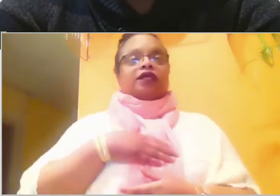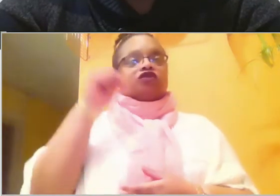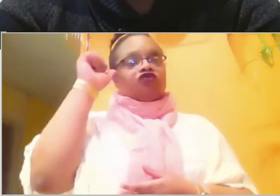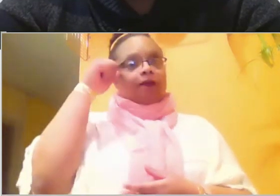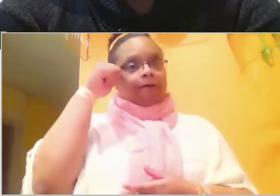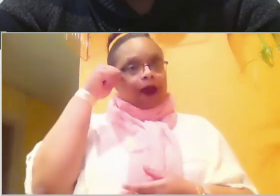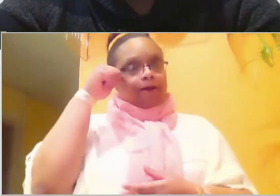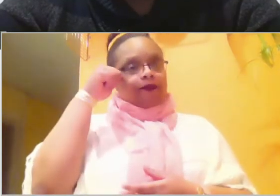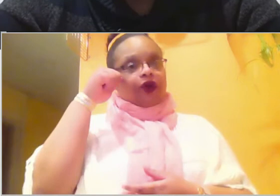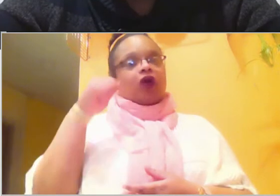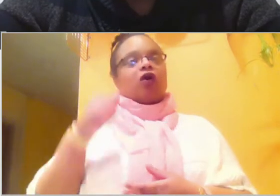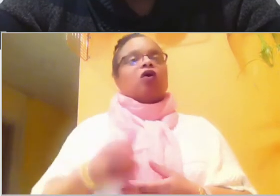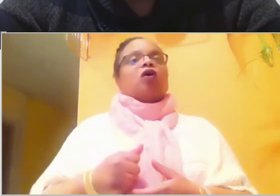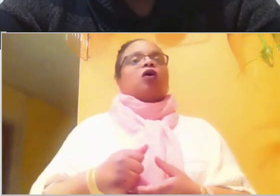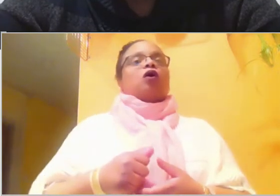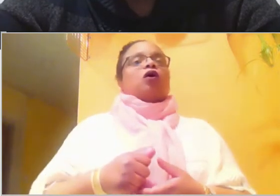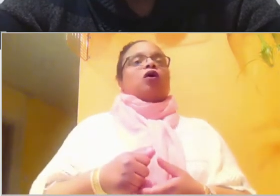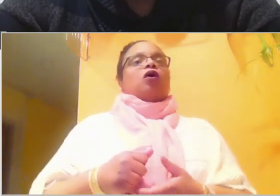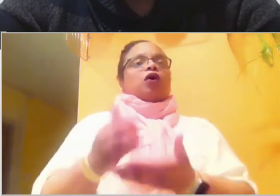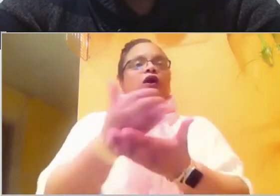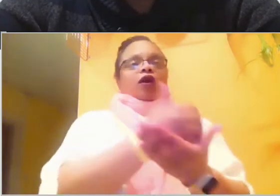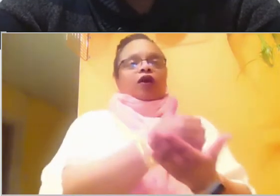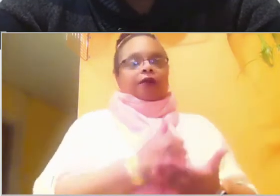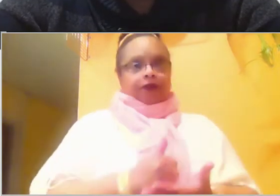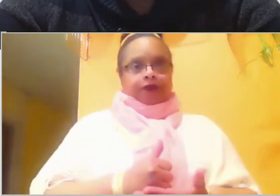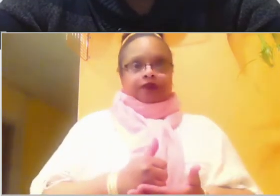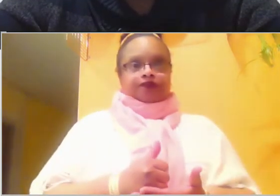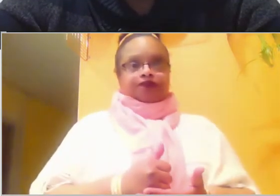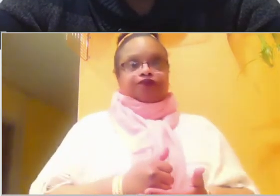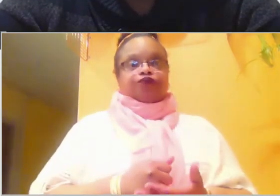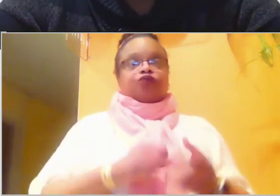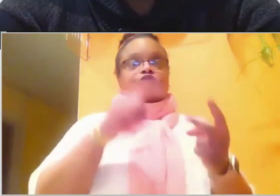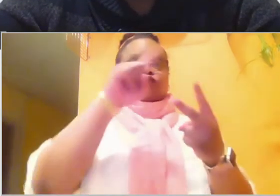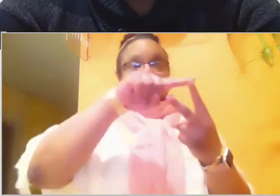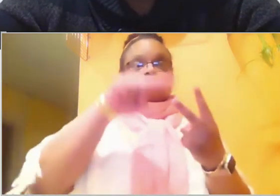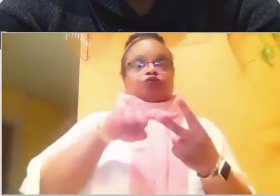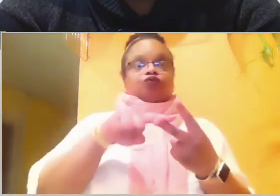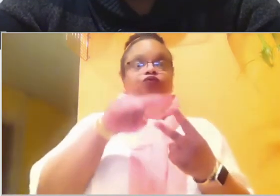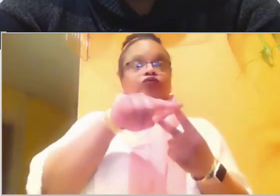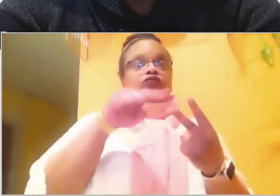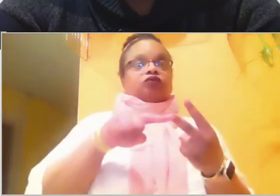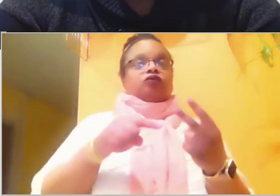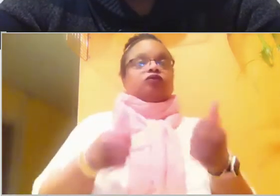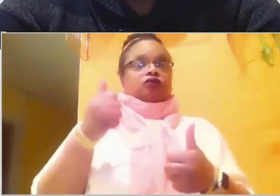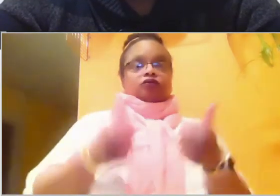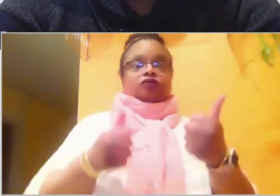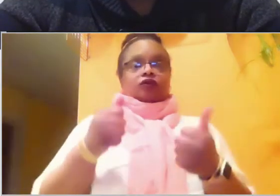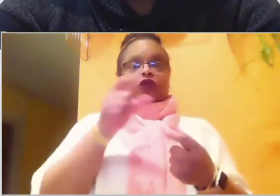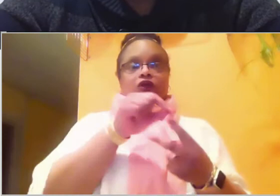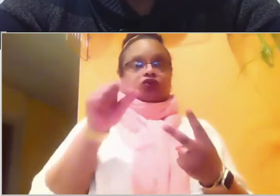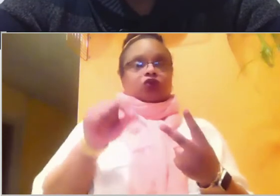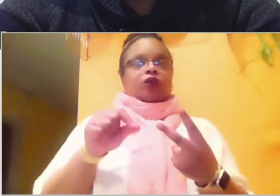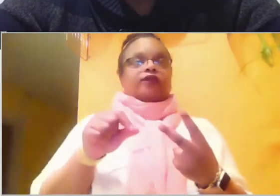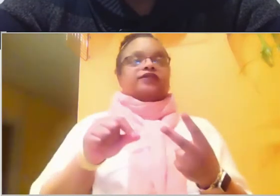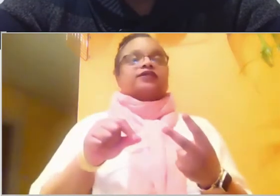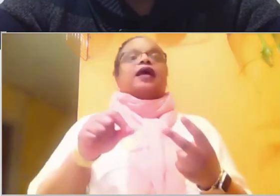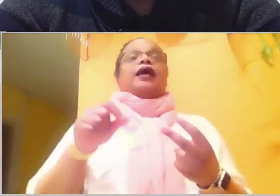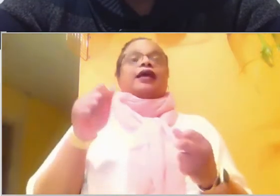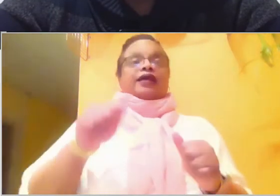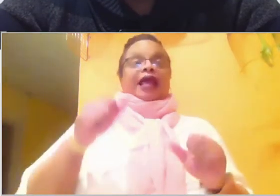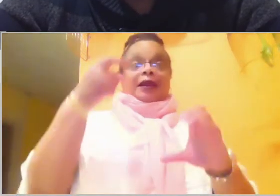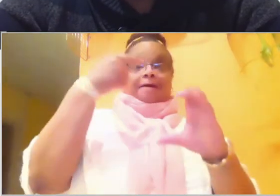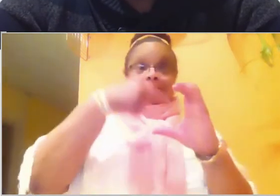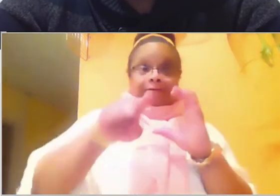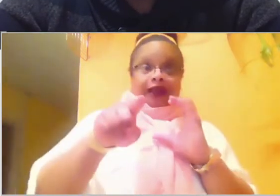We are continuing with two methods for contributions, a traditional method where you can mail in a check the week